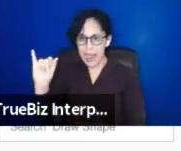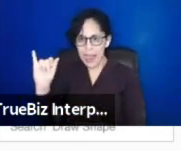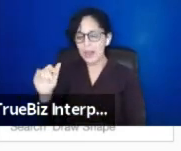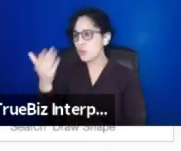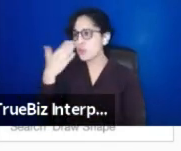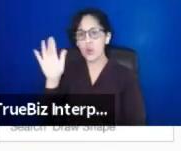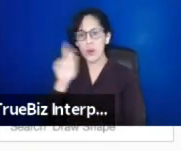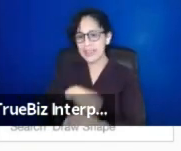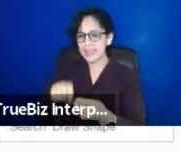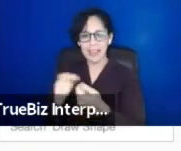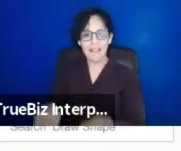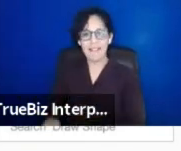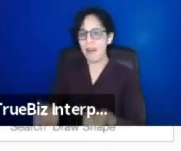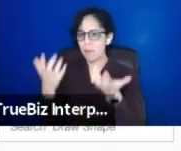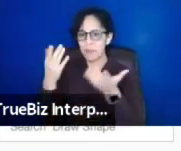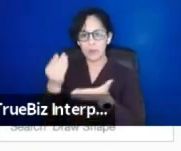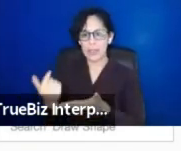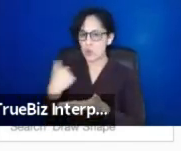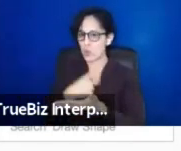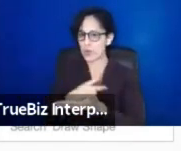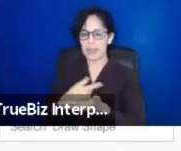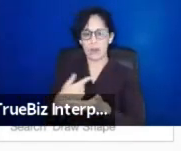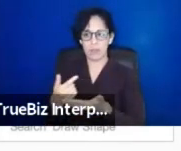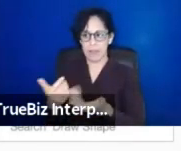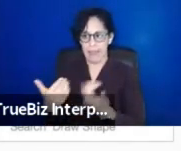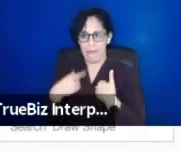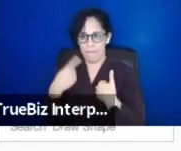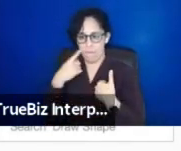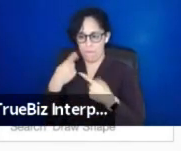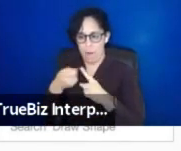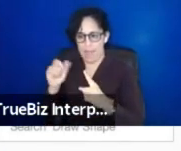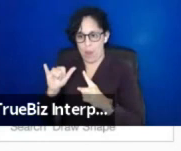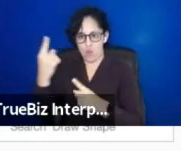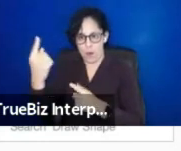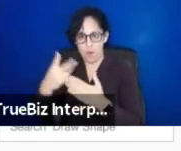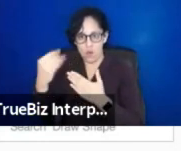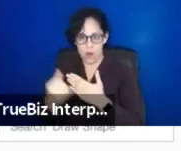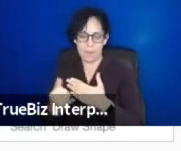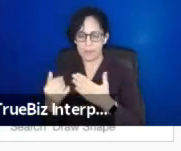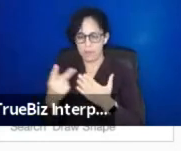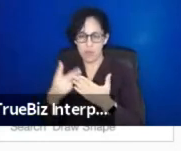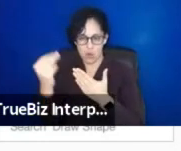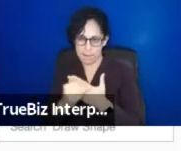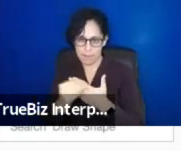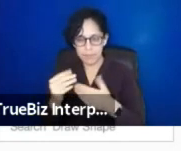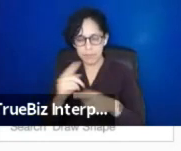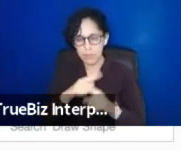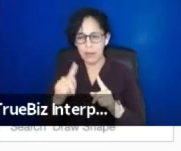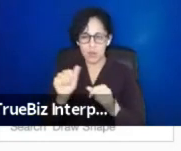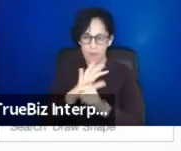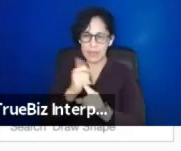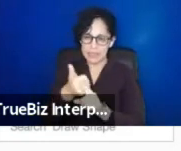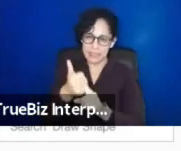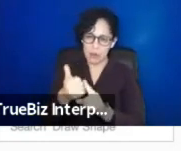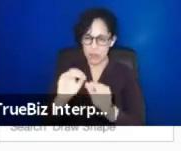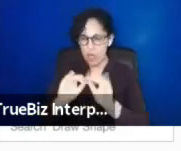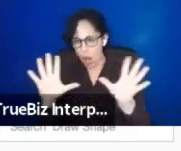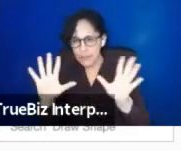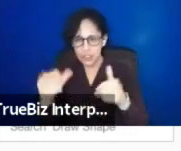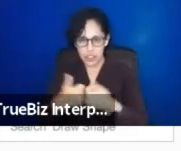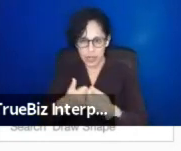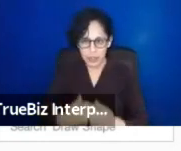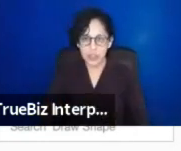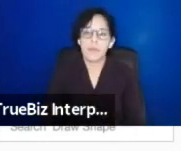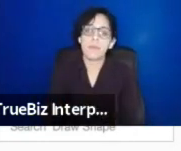raising from that one program. Um, and then COVID was a challenge, obvi. So, I put an example